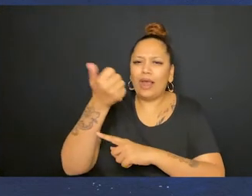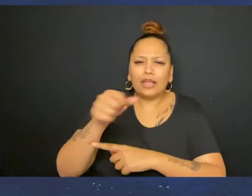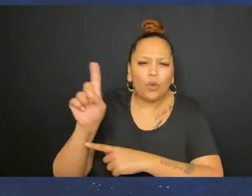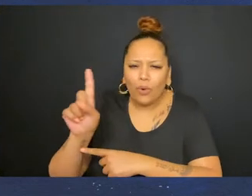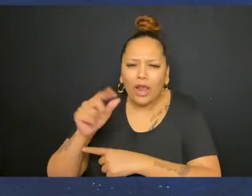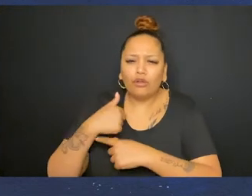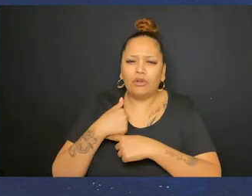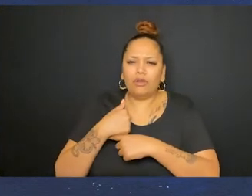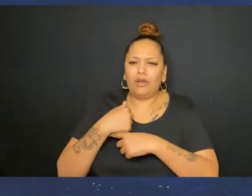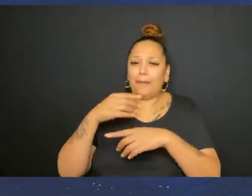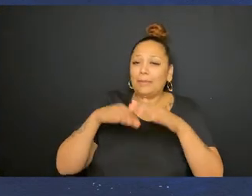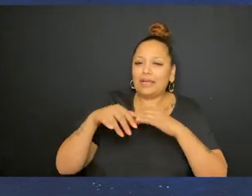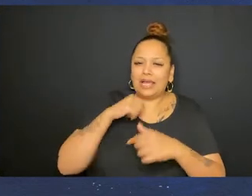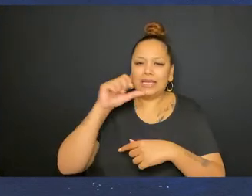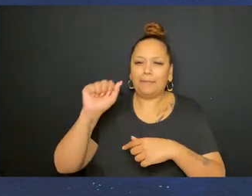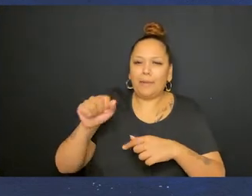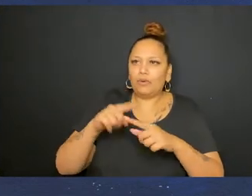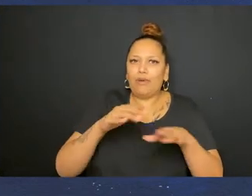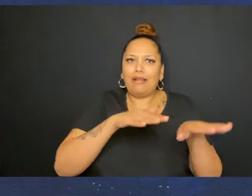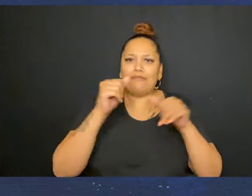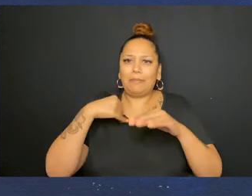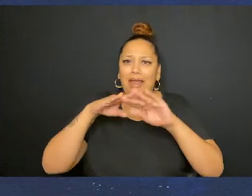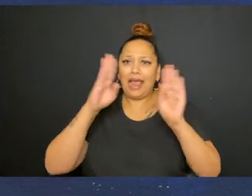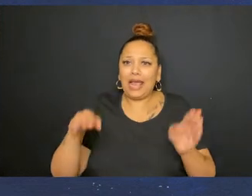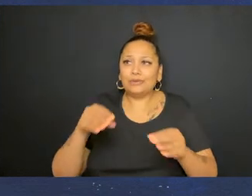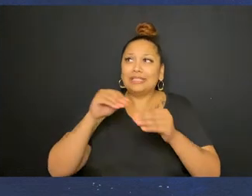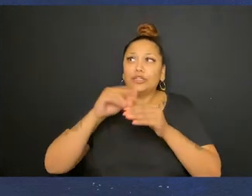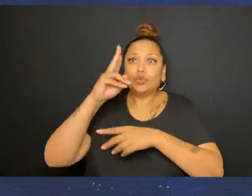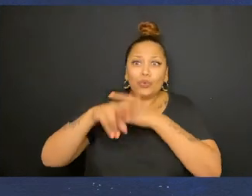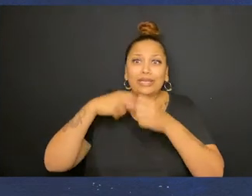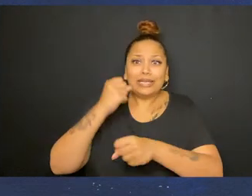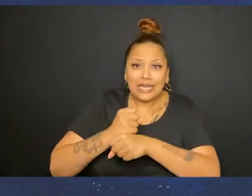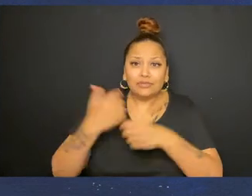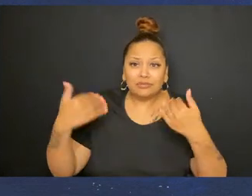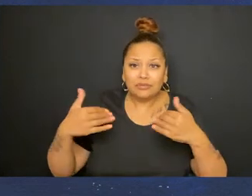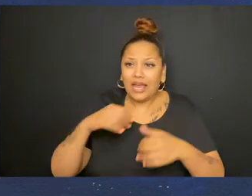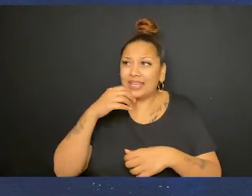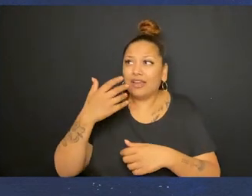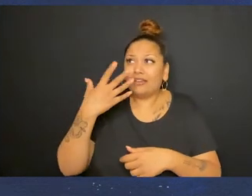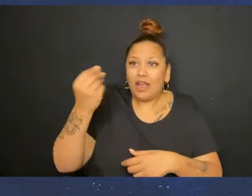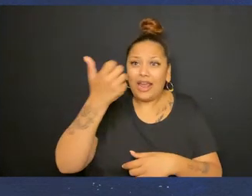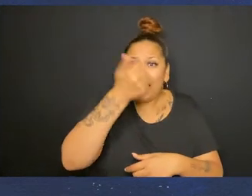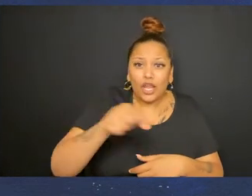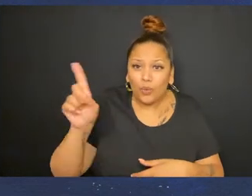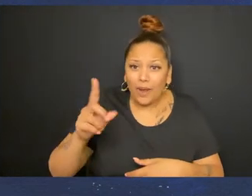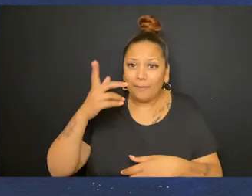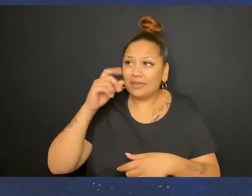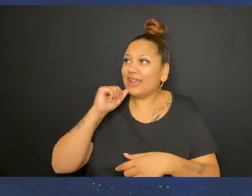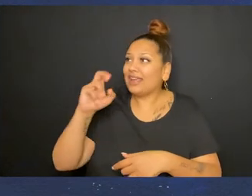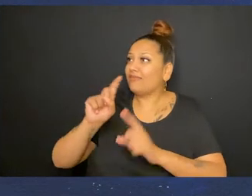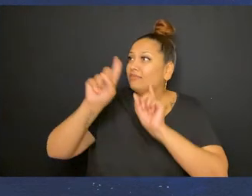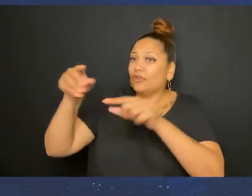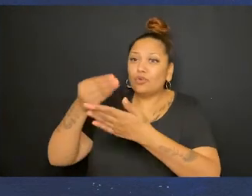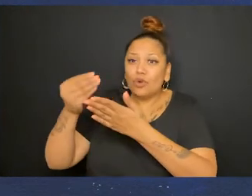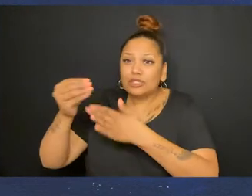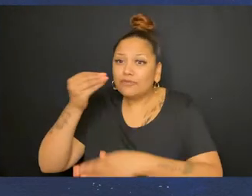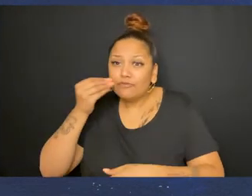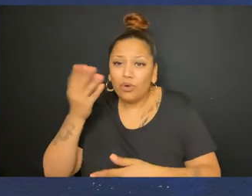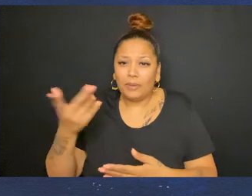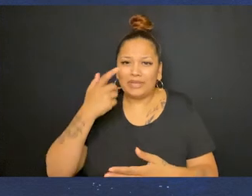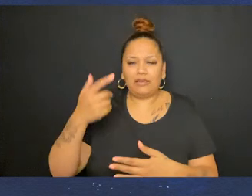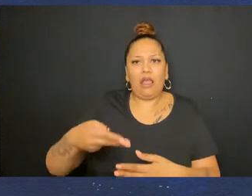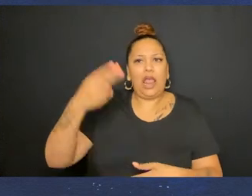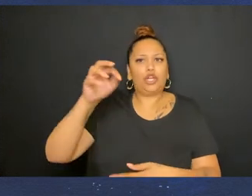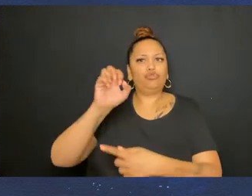I couldn't go anywhere. I basically haven't been able to really leave my house in two years. I haven't gone anywhere, not even to the grocery store.